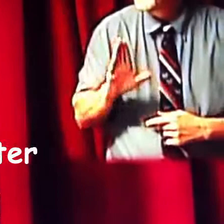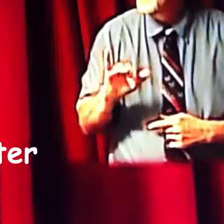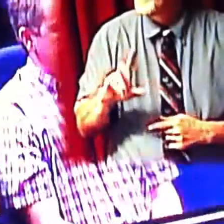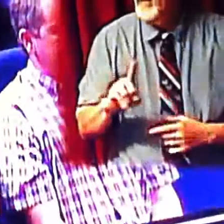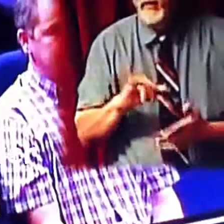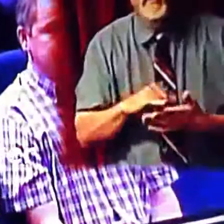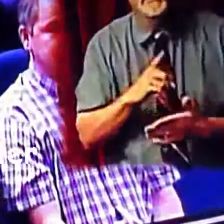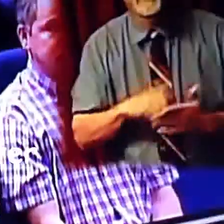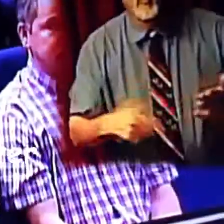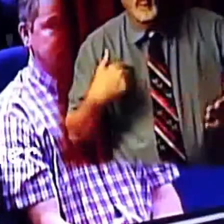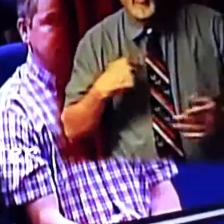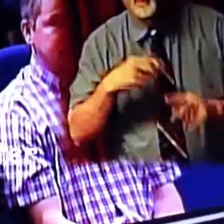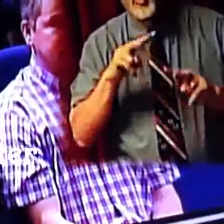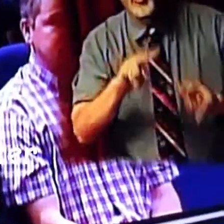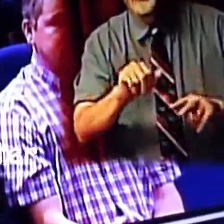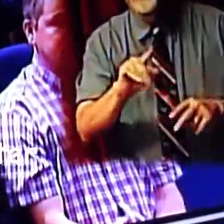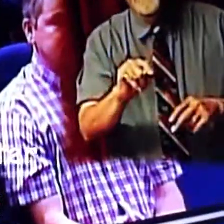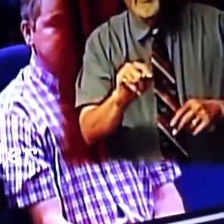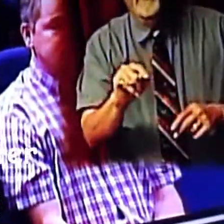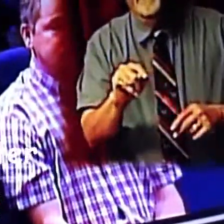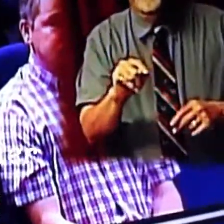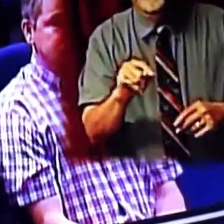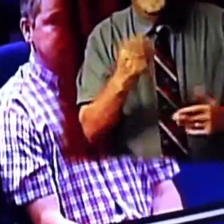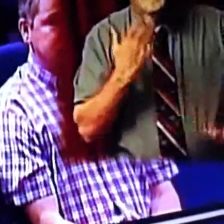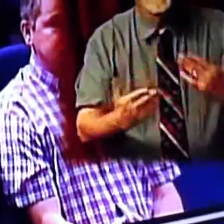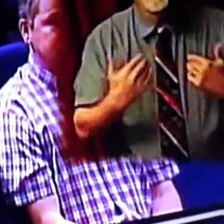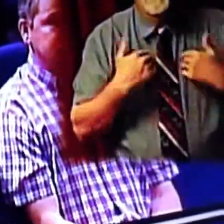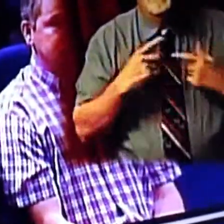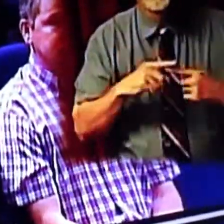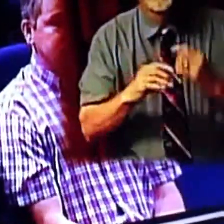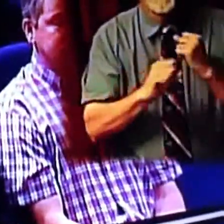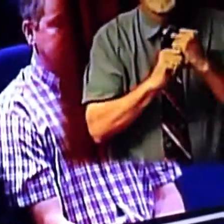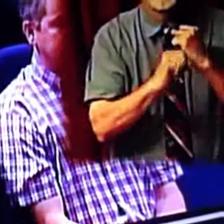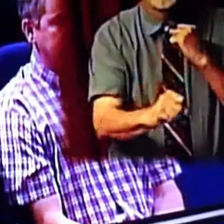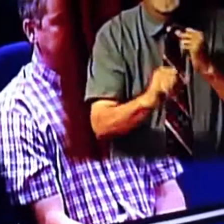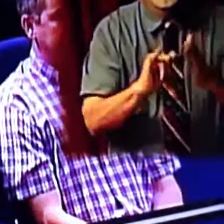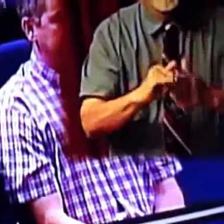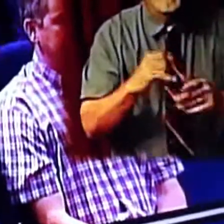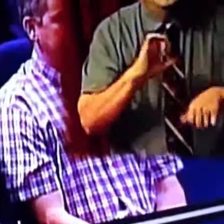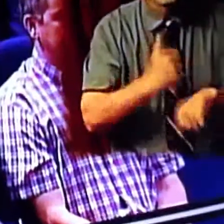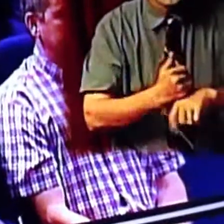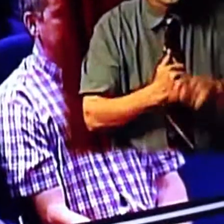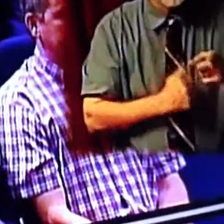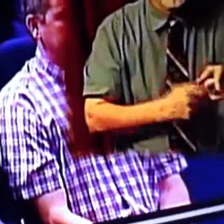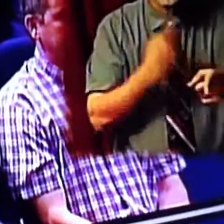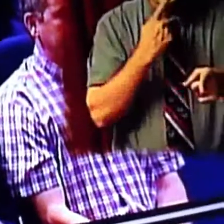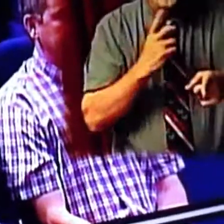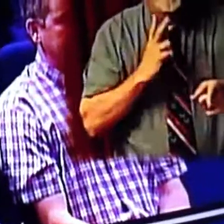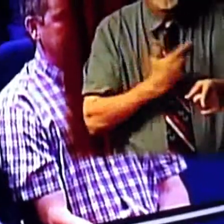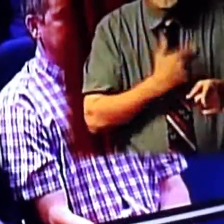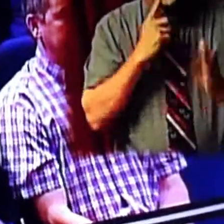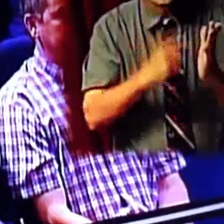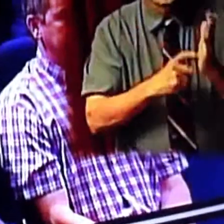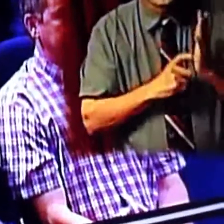That's what we're looking at, possibly having to extend that based on what they're telling us that it will